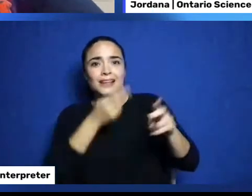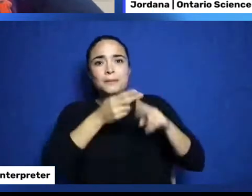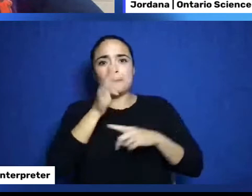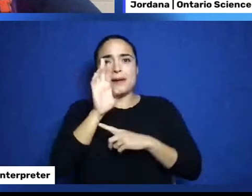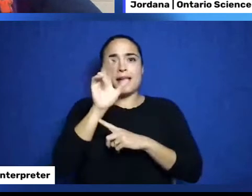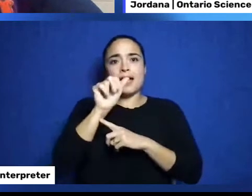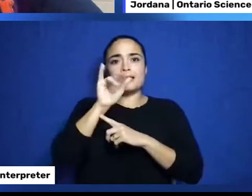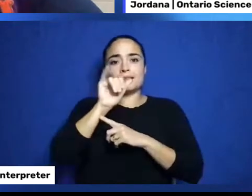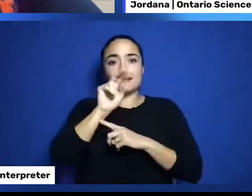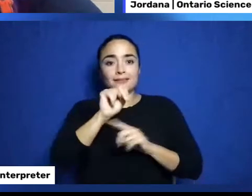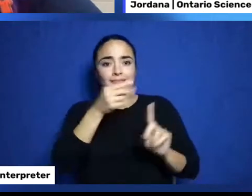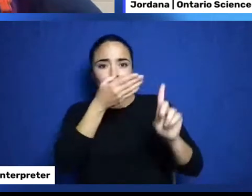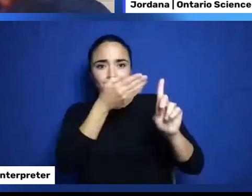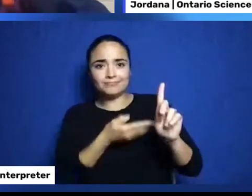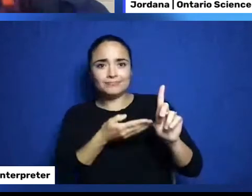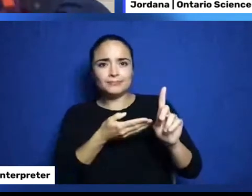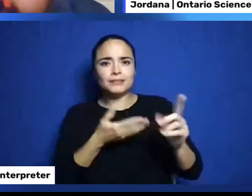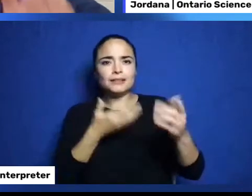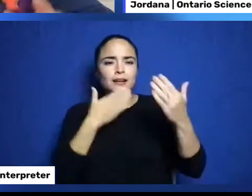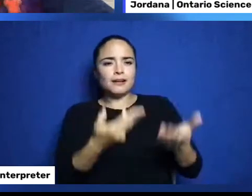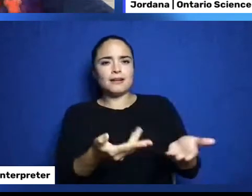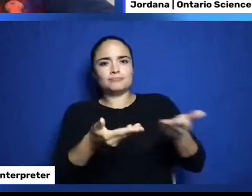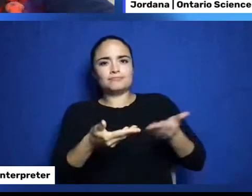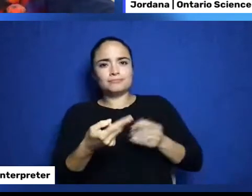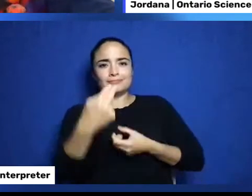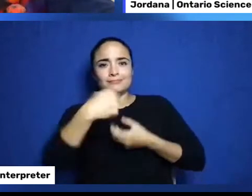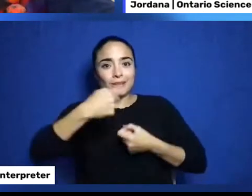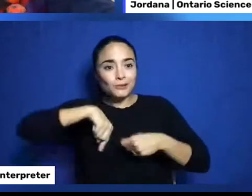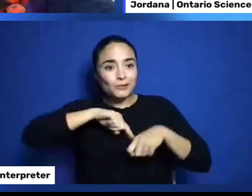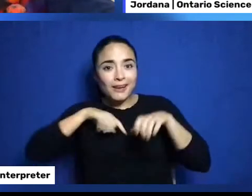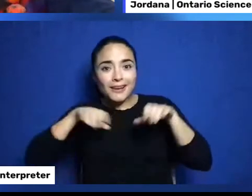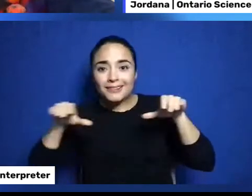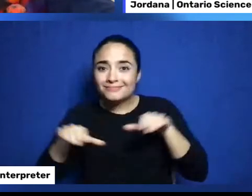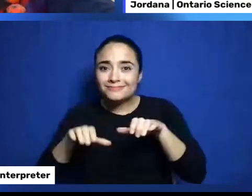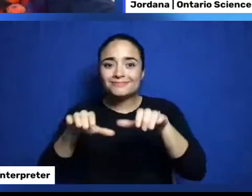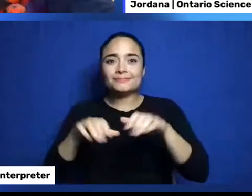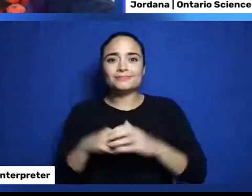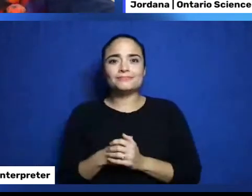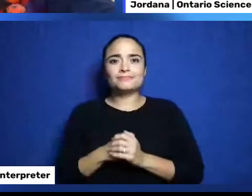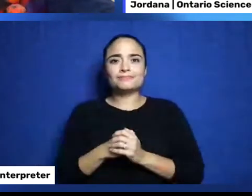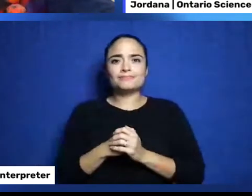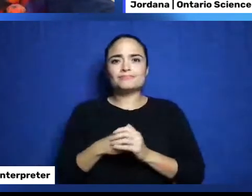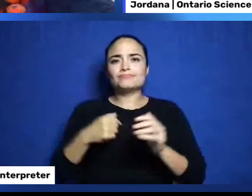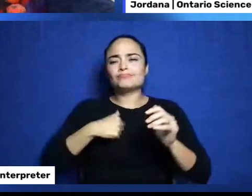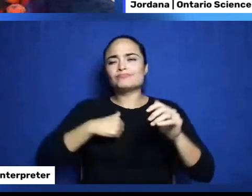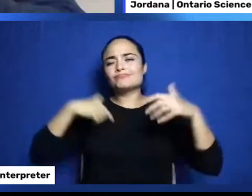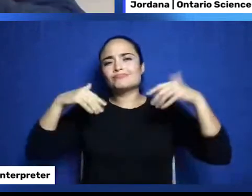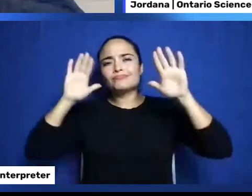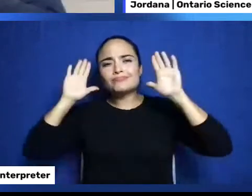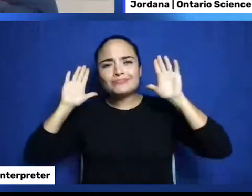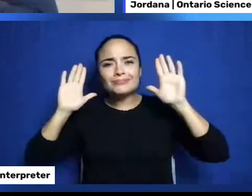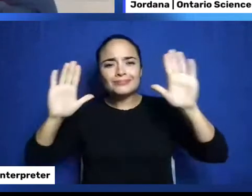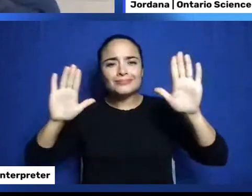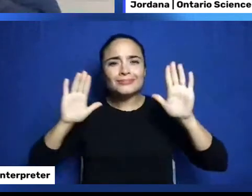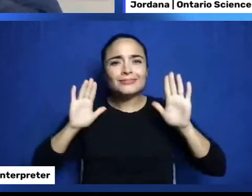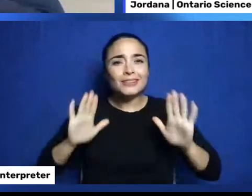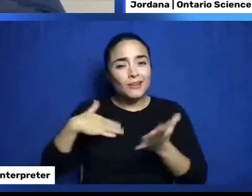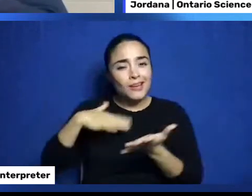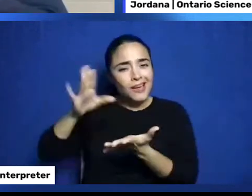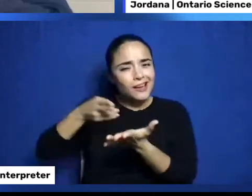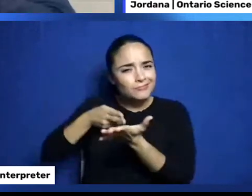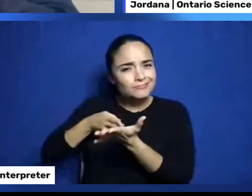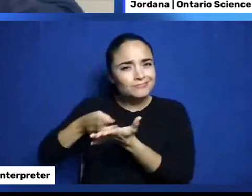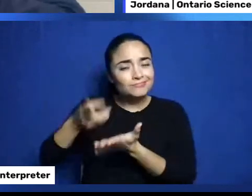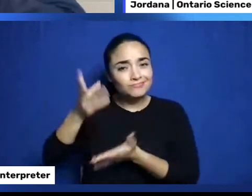joining us today. How are you doing? I'm doing fantastic. So wonderful. I have to tell you the truth, Jordana. I am a little